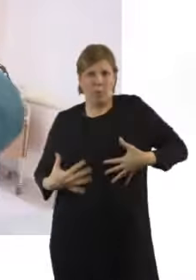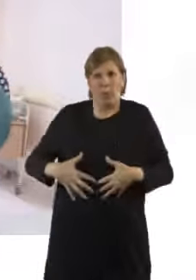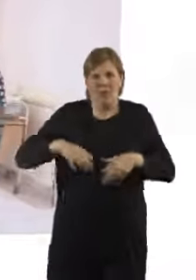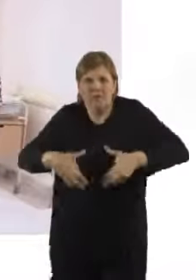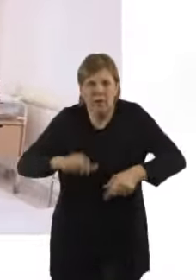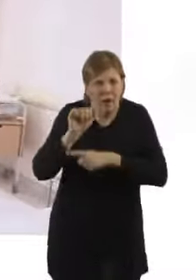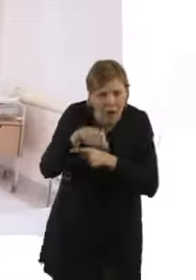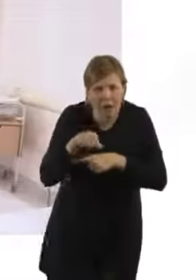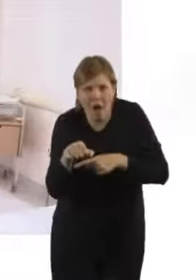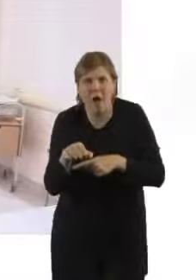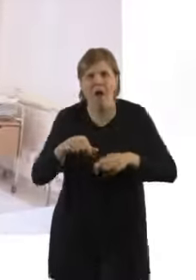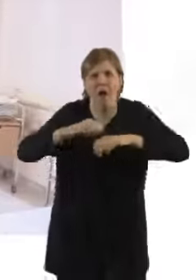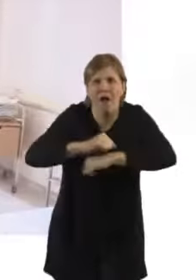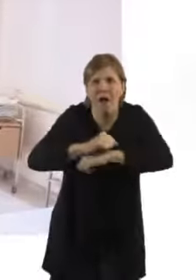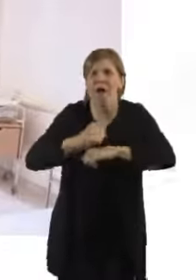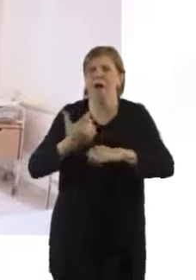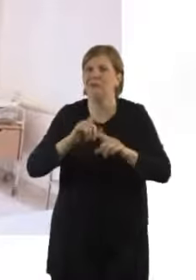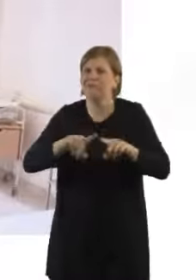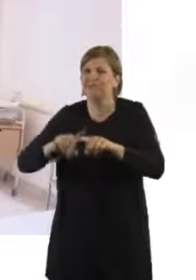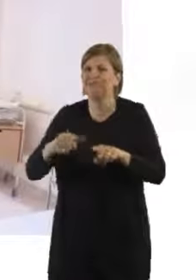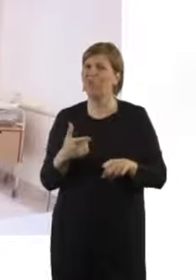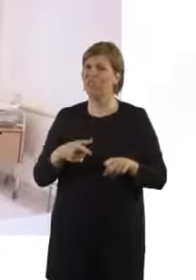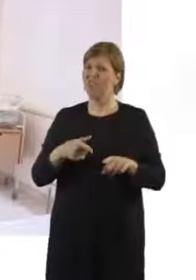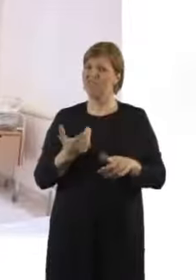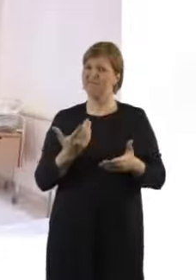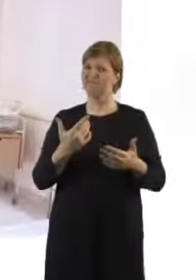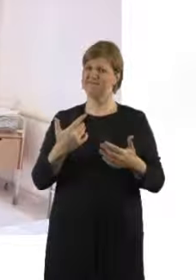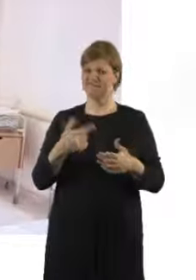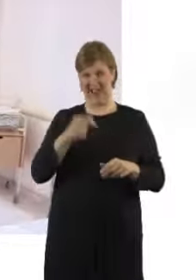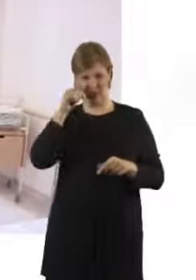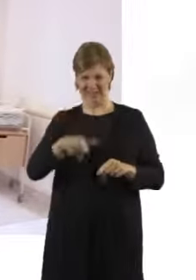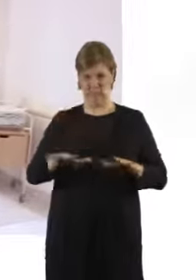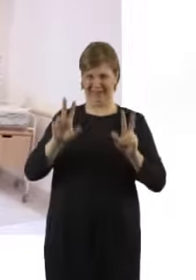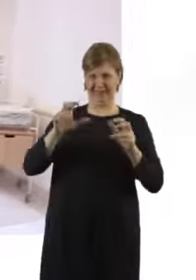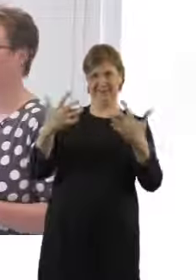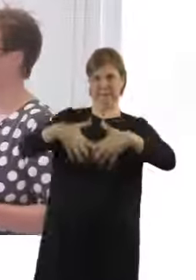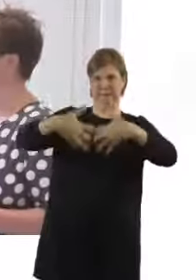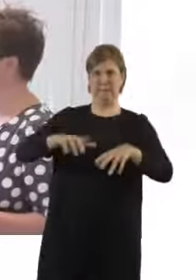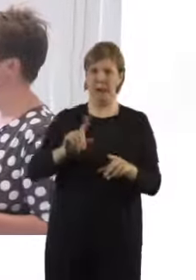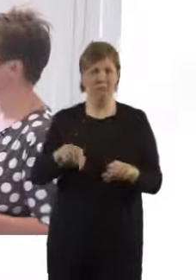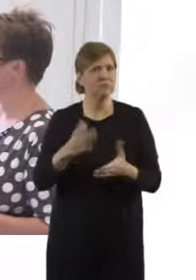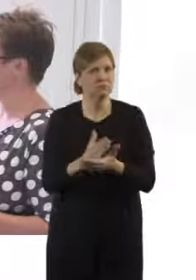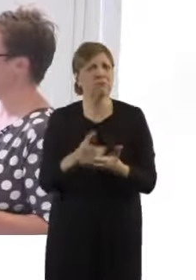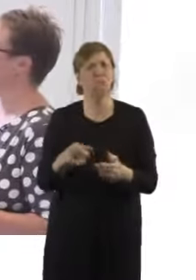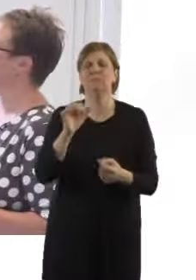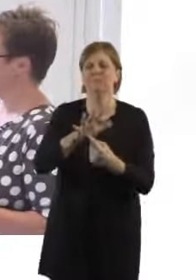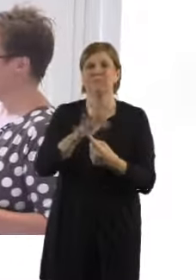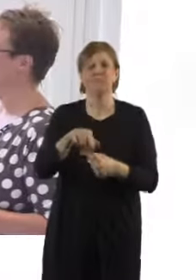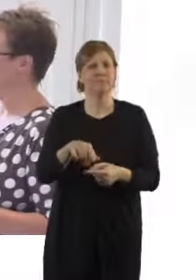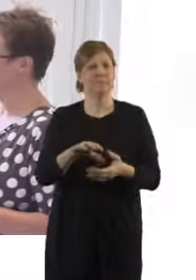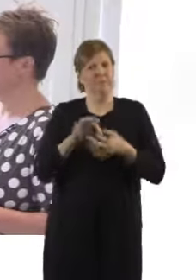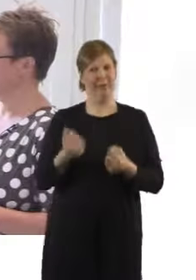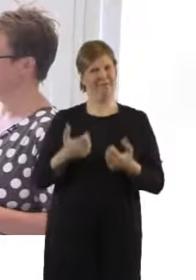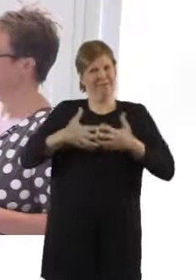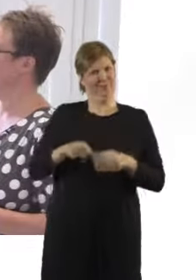really really although they look very non-tech they're actually really important bits of equipment. Now all these pieces of equipment are